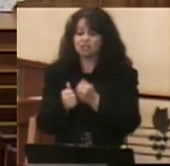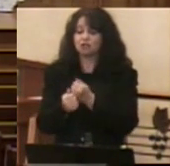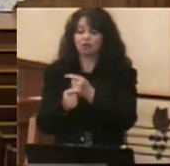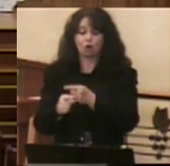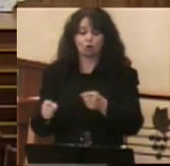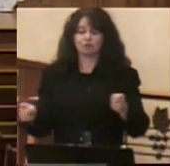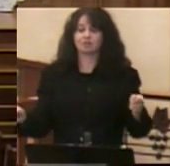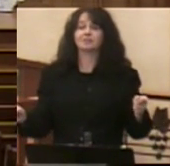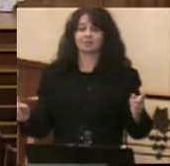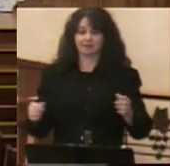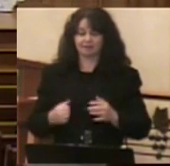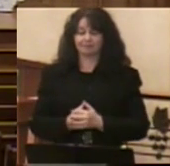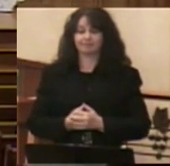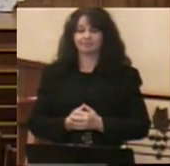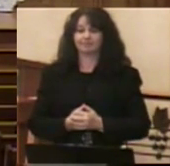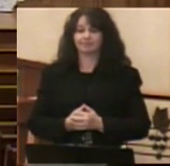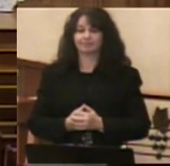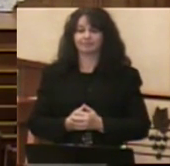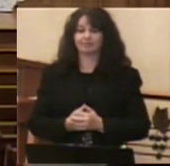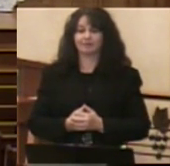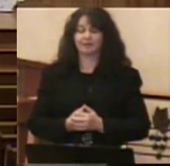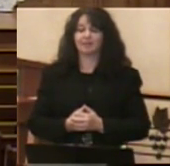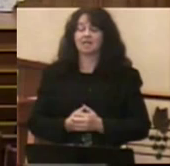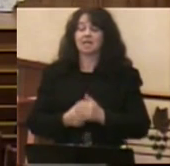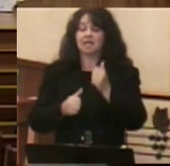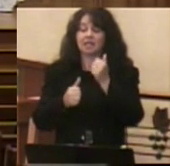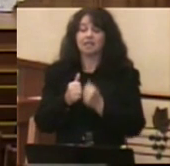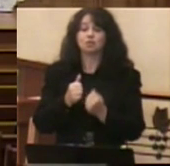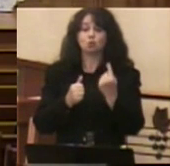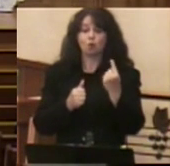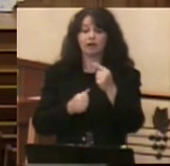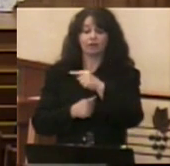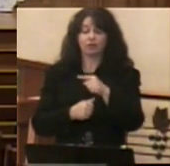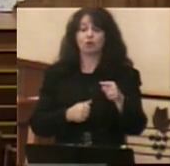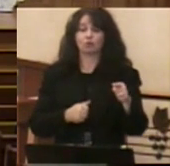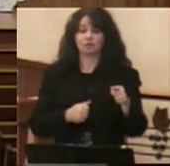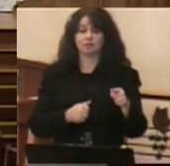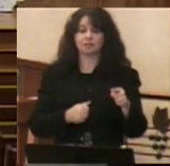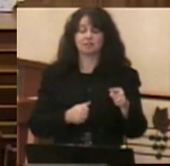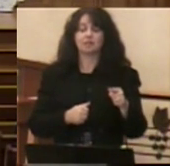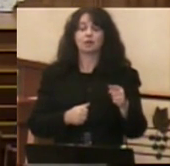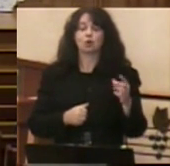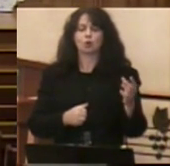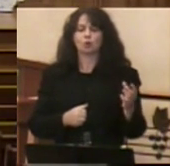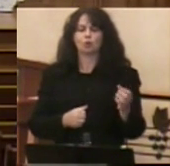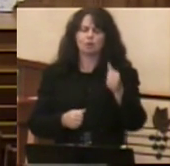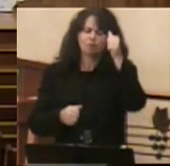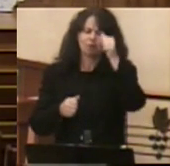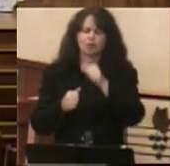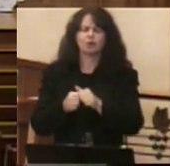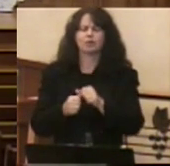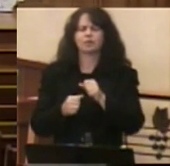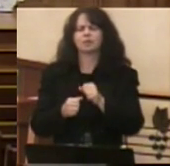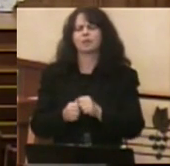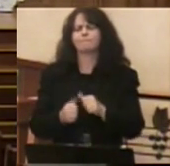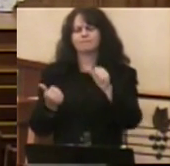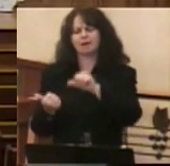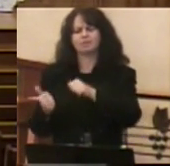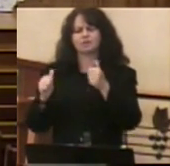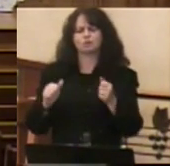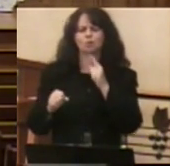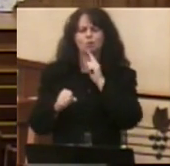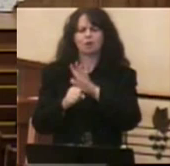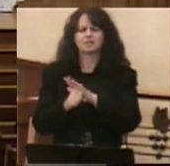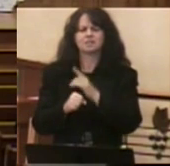as we continue worship together. And then each one of them take hold of the baptismal promises and say, I will